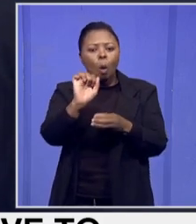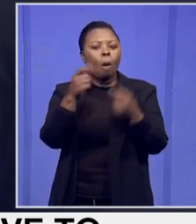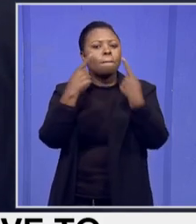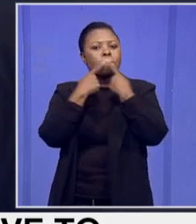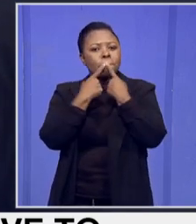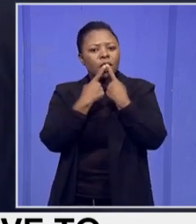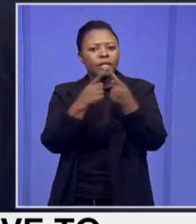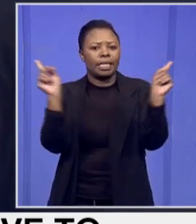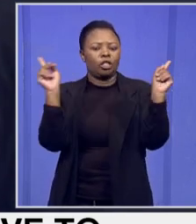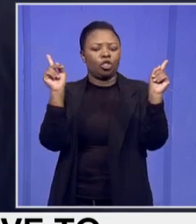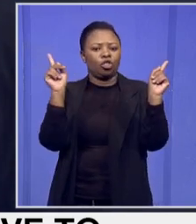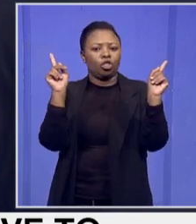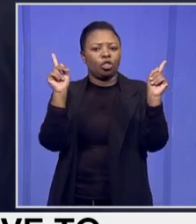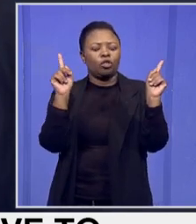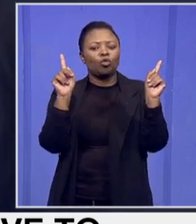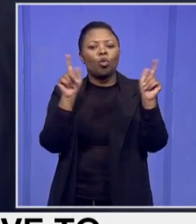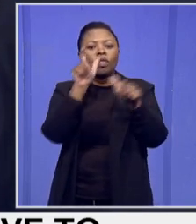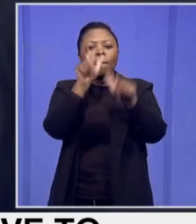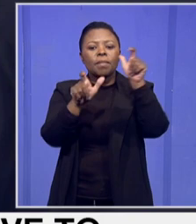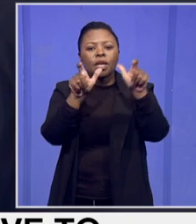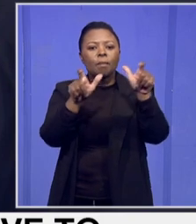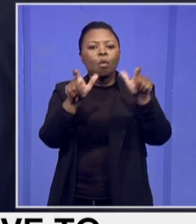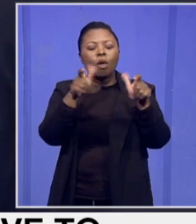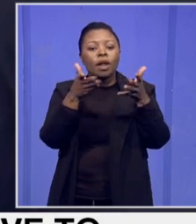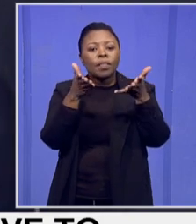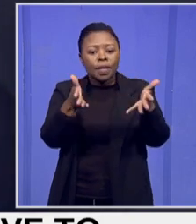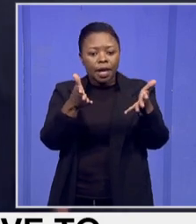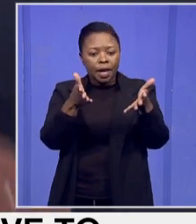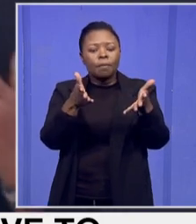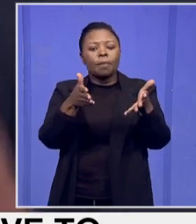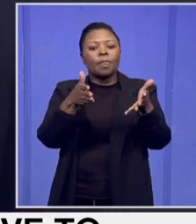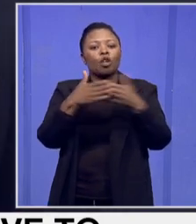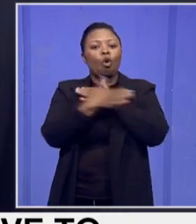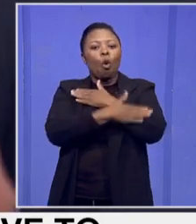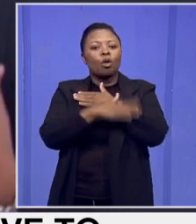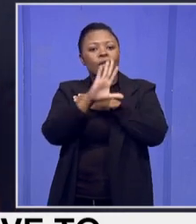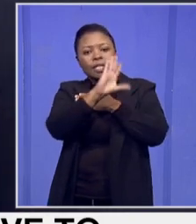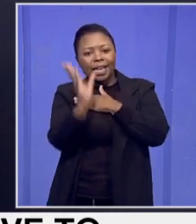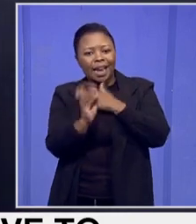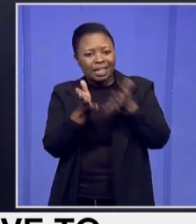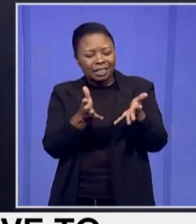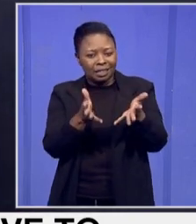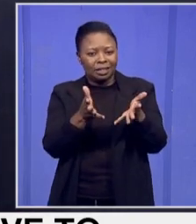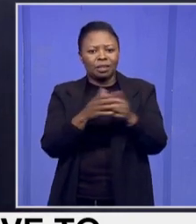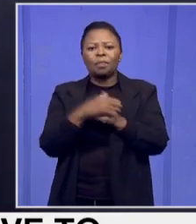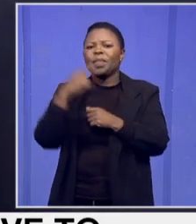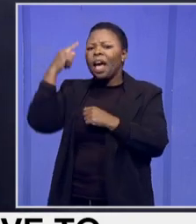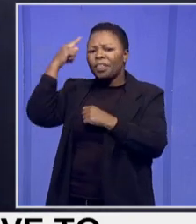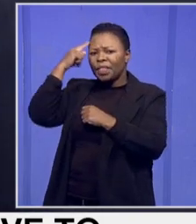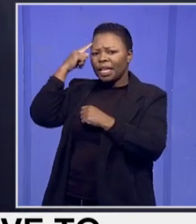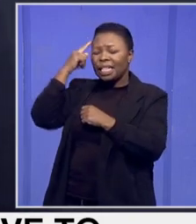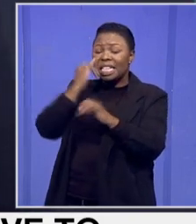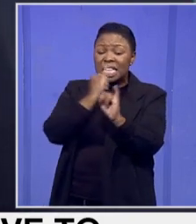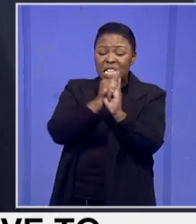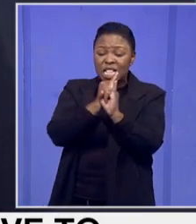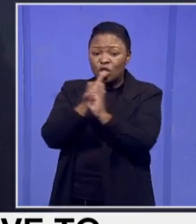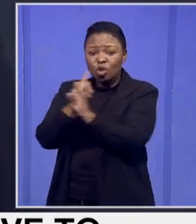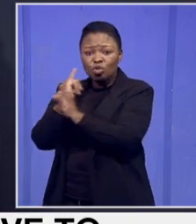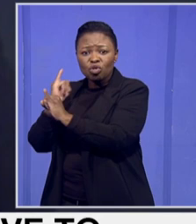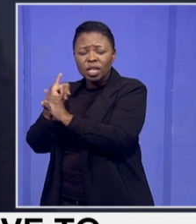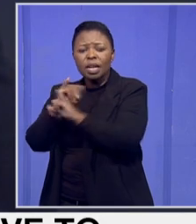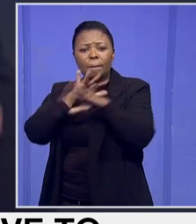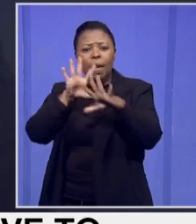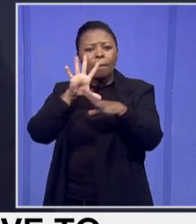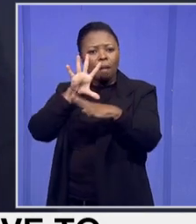this continent and those in the diaspora? I think they must own these institutions. They must